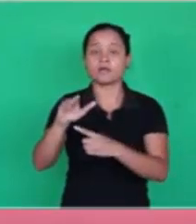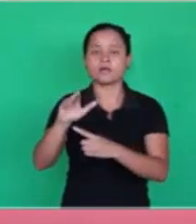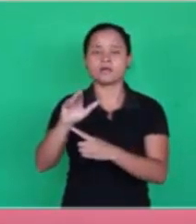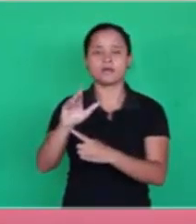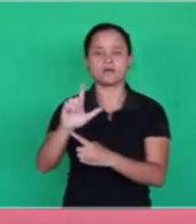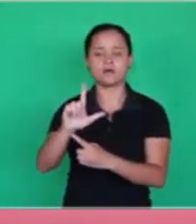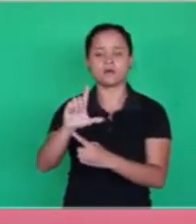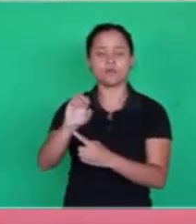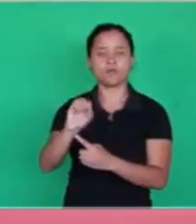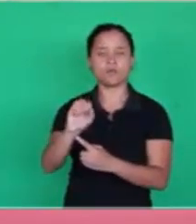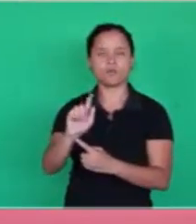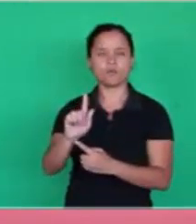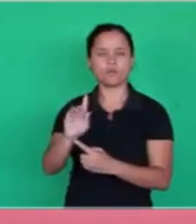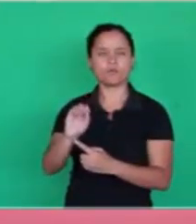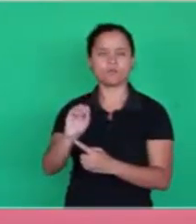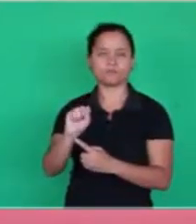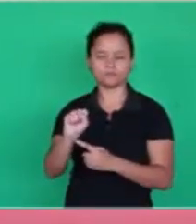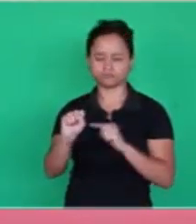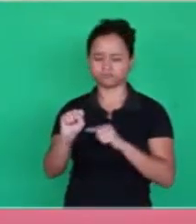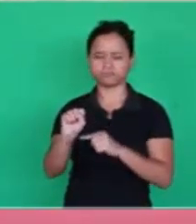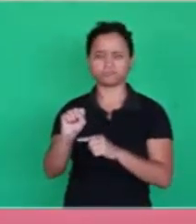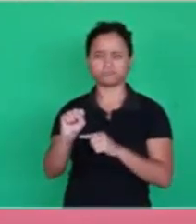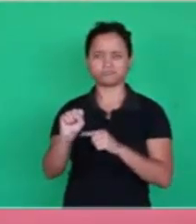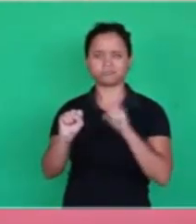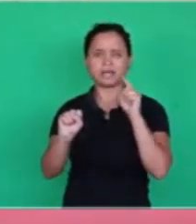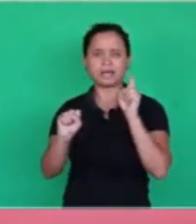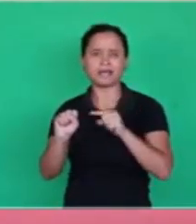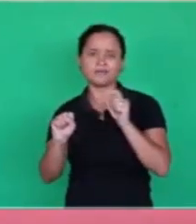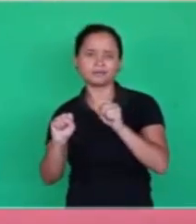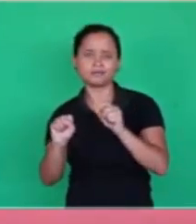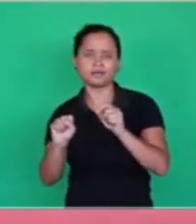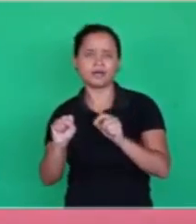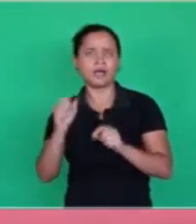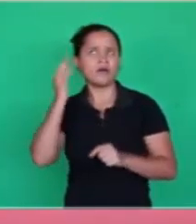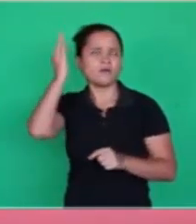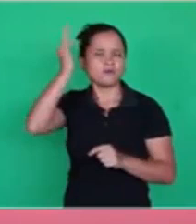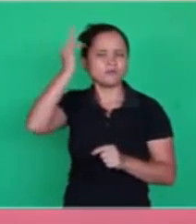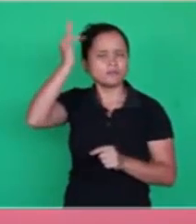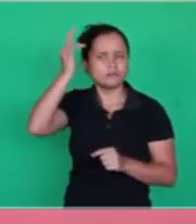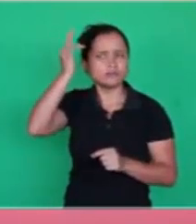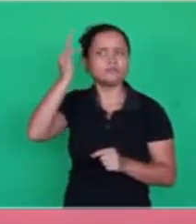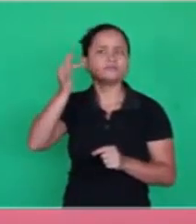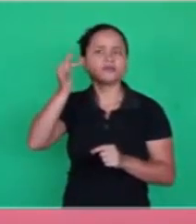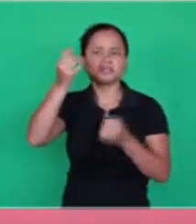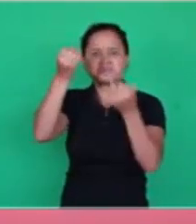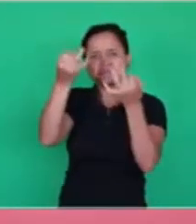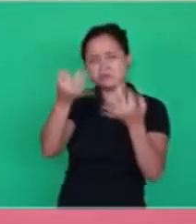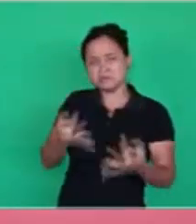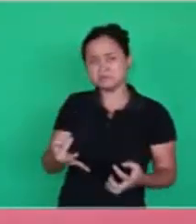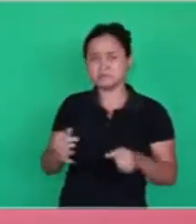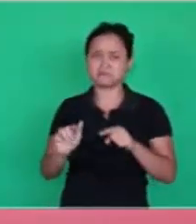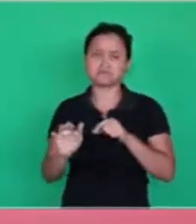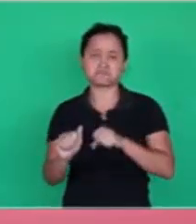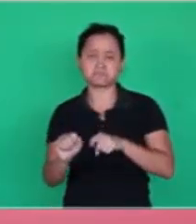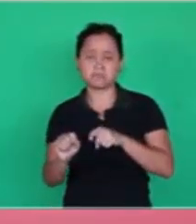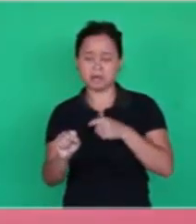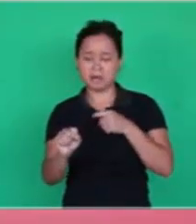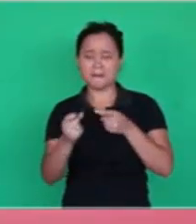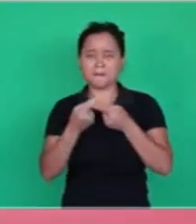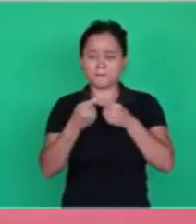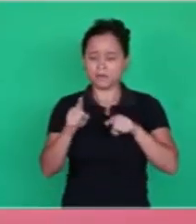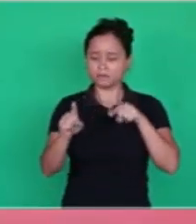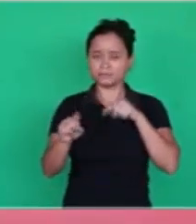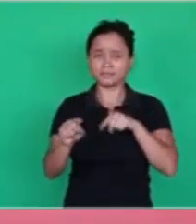And then you're going to ask logos. The philosophers talked about logos. But the logos of the philosophers